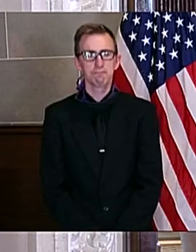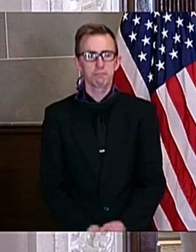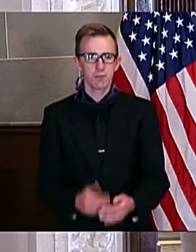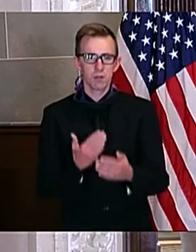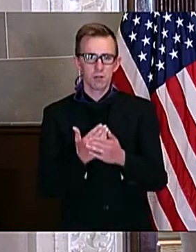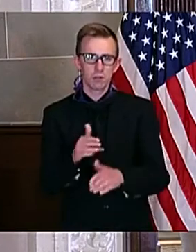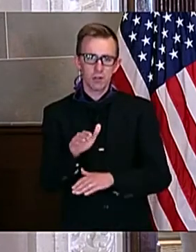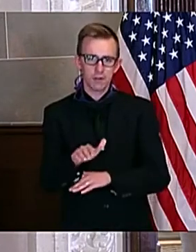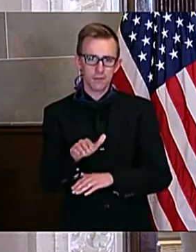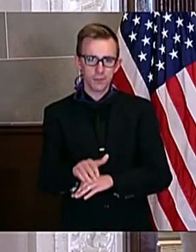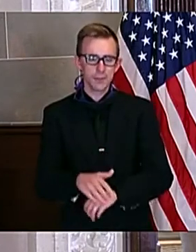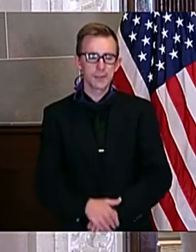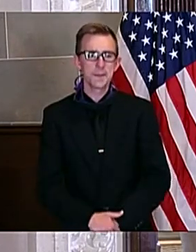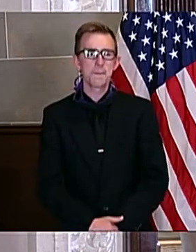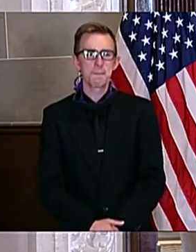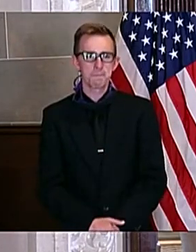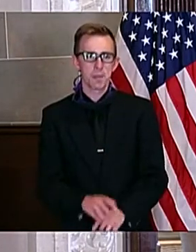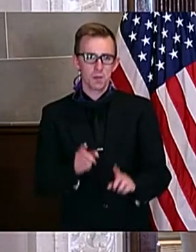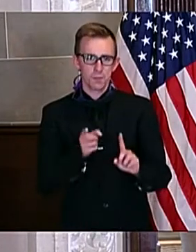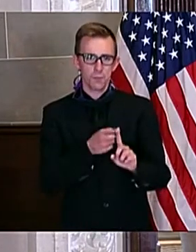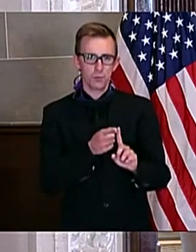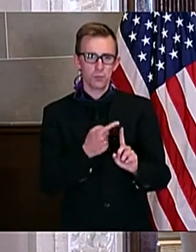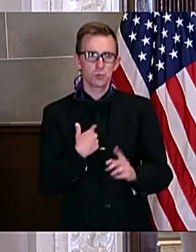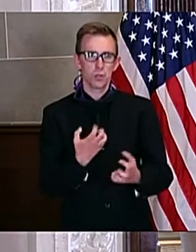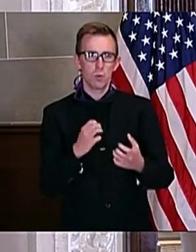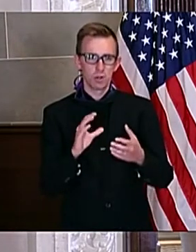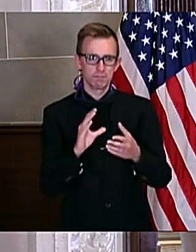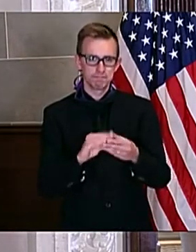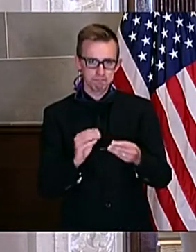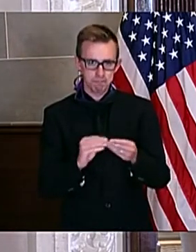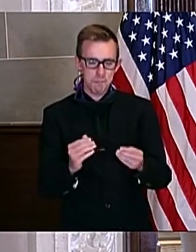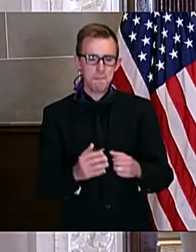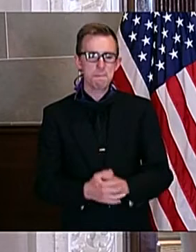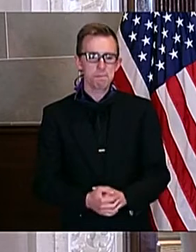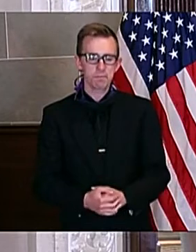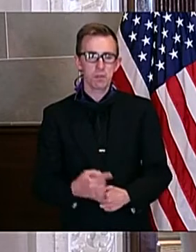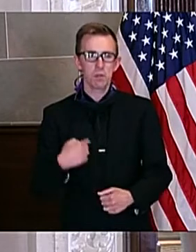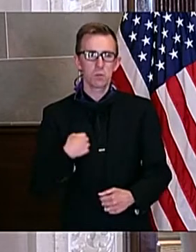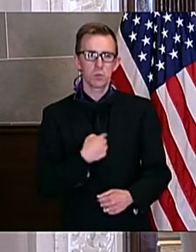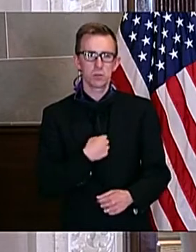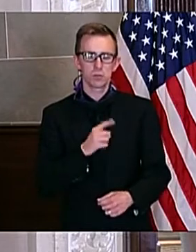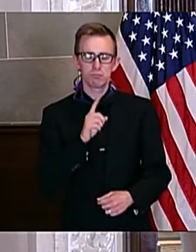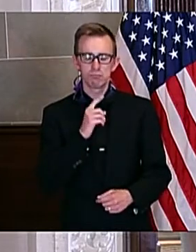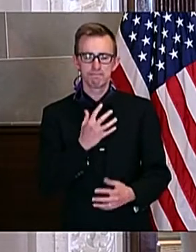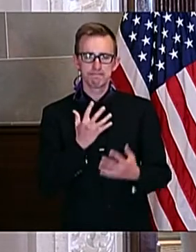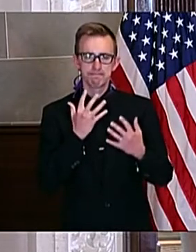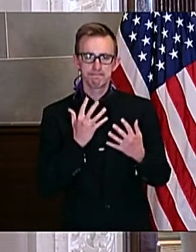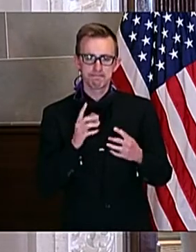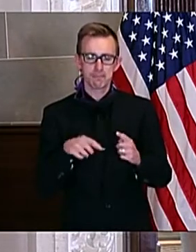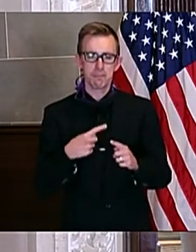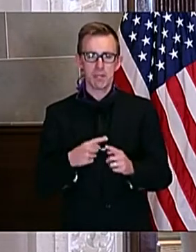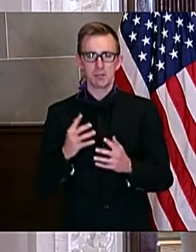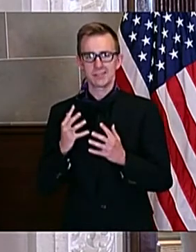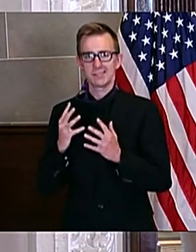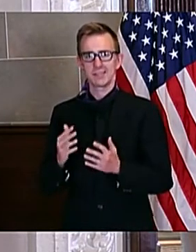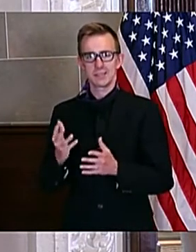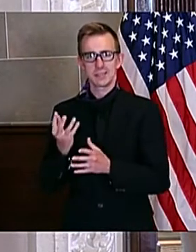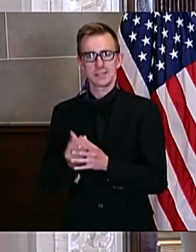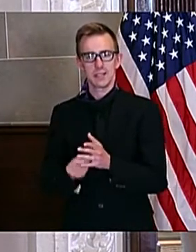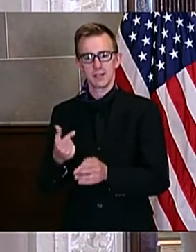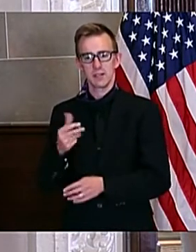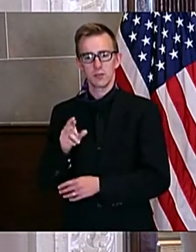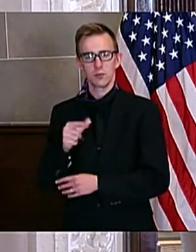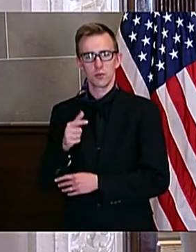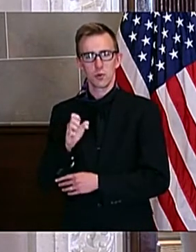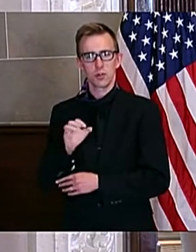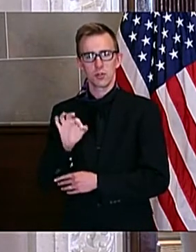Good afternoon, and first let me say we are deeply saddened by the tragic death of George Floyd